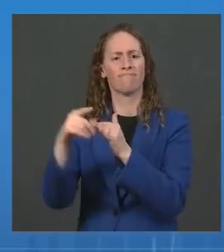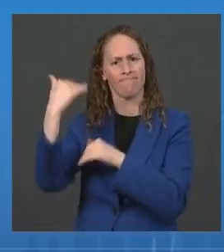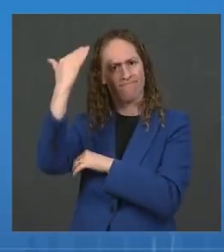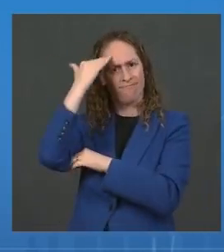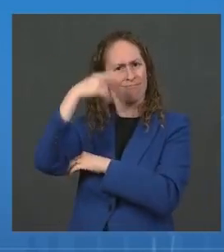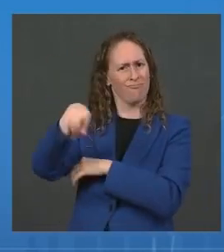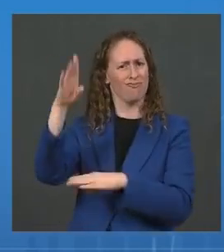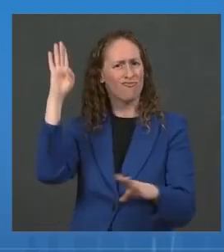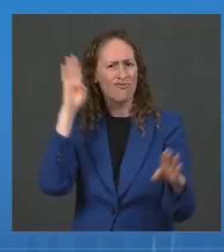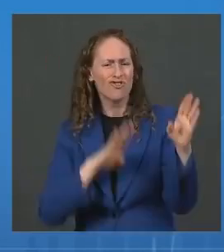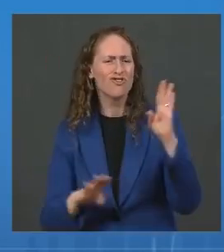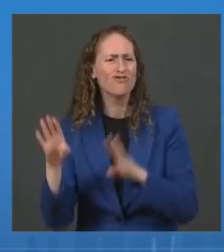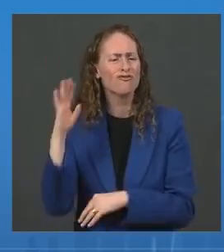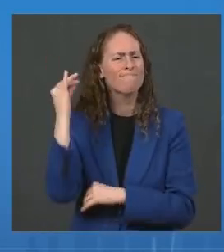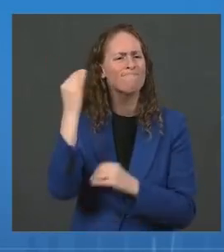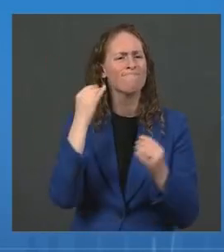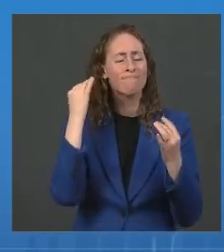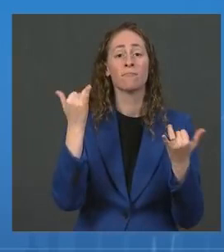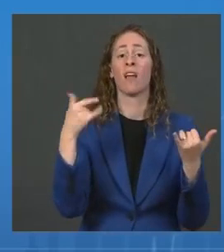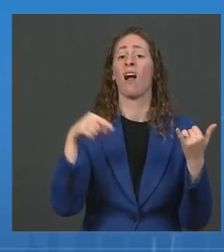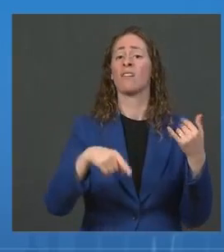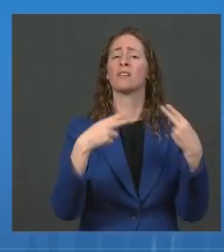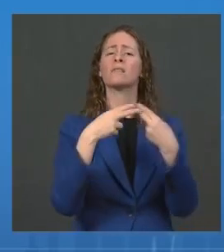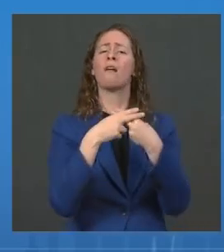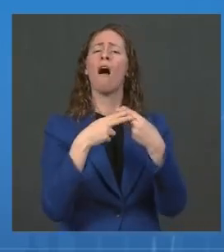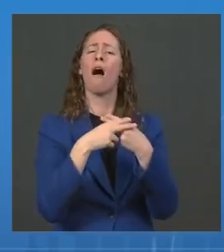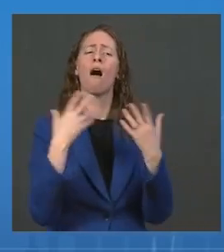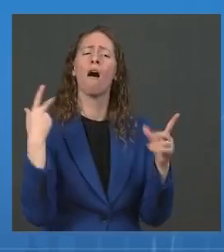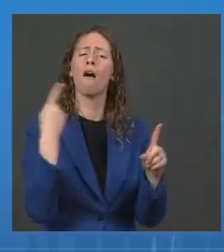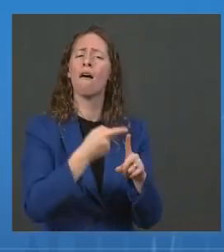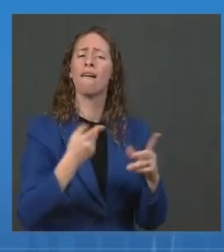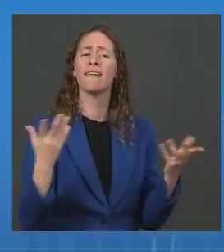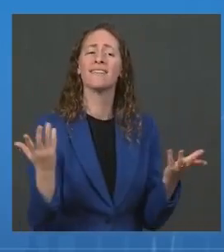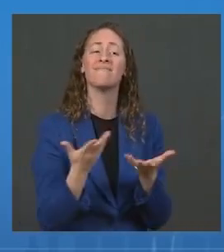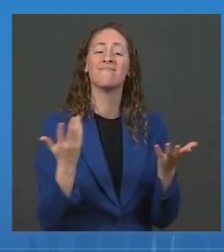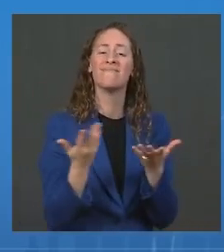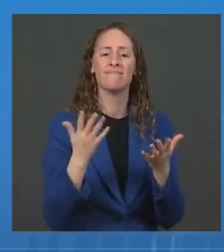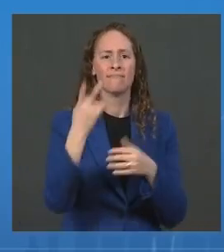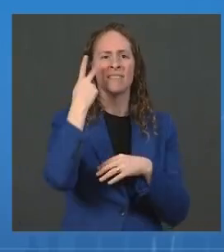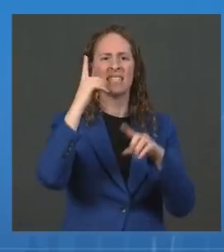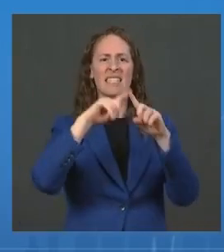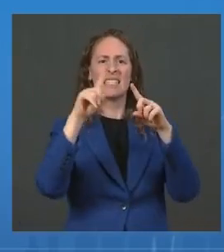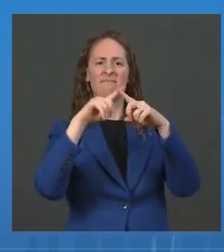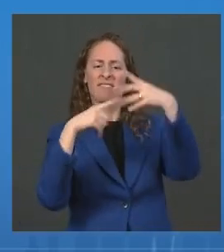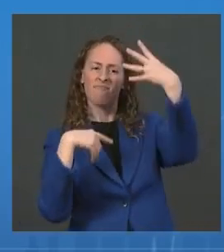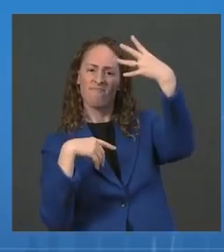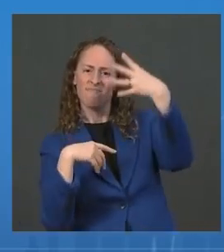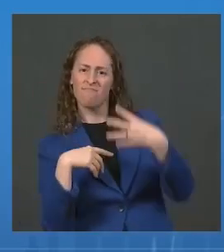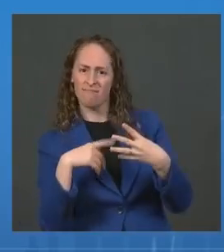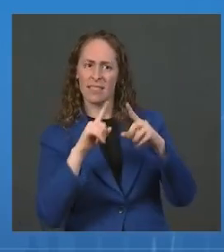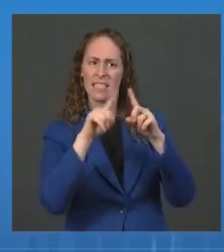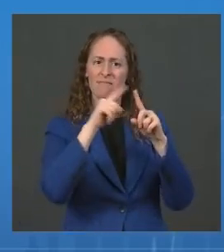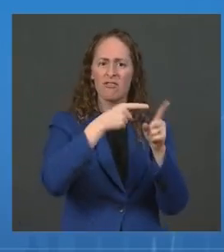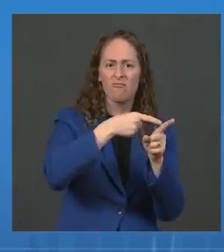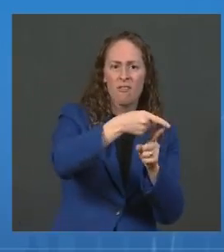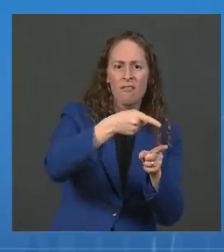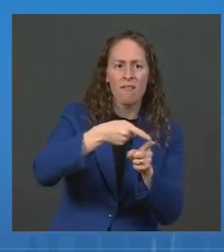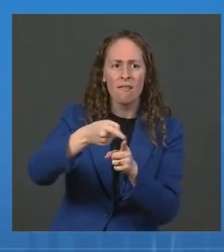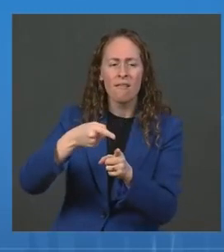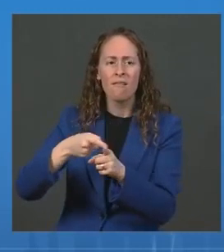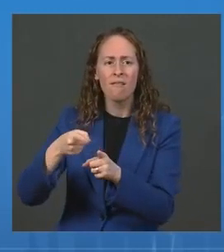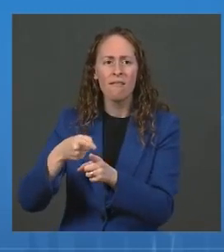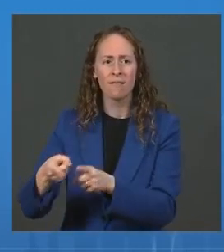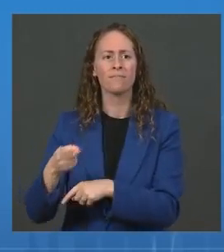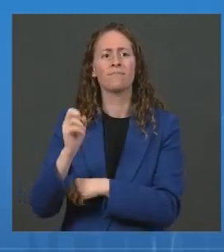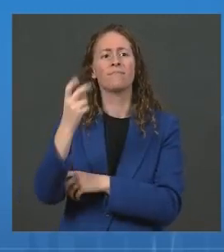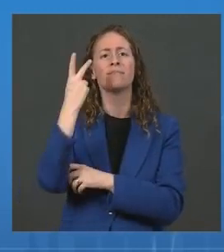slide shows the selected SARS-CoV-2 variants with the lineage determination on the right, the B and the